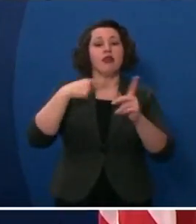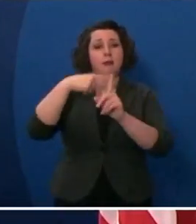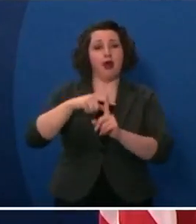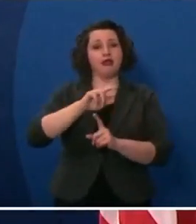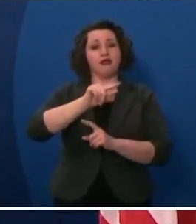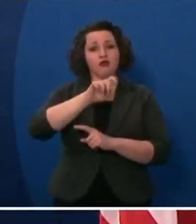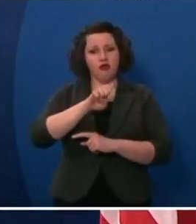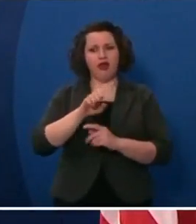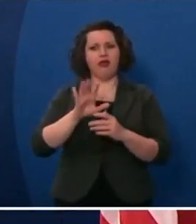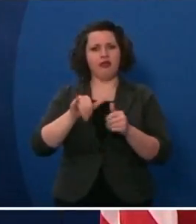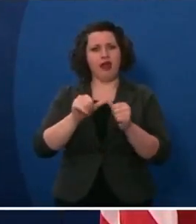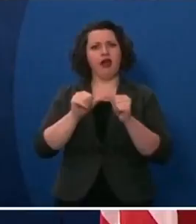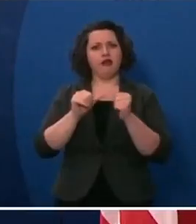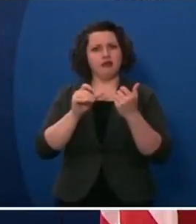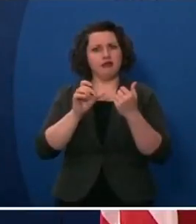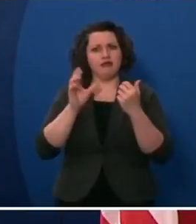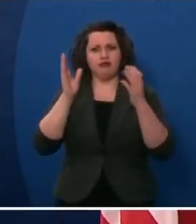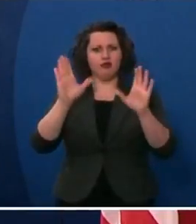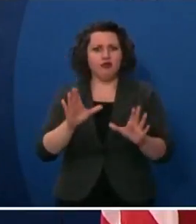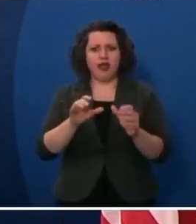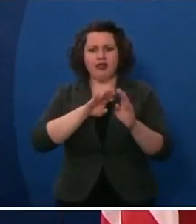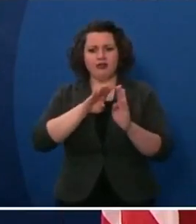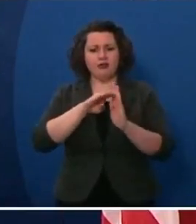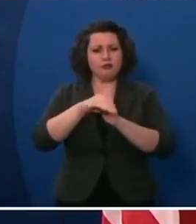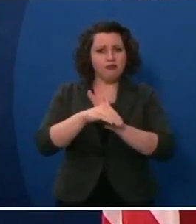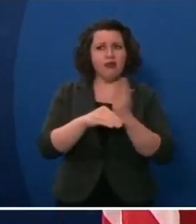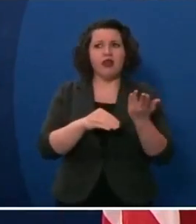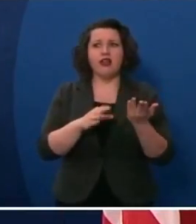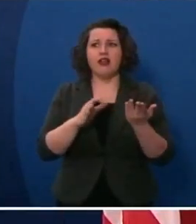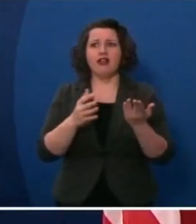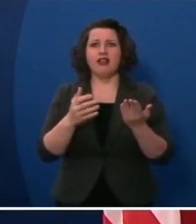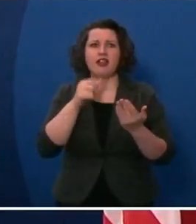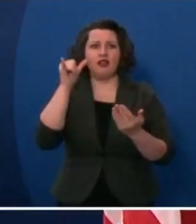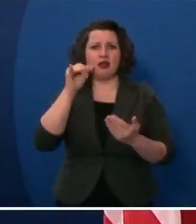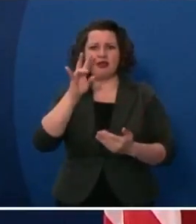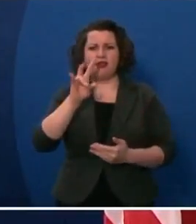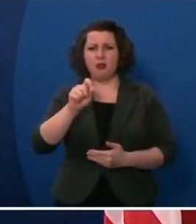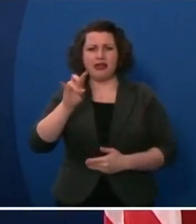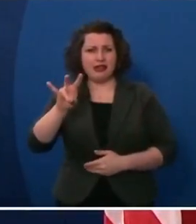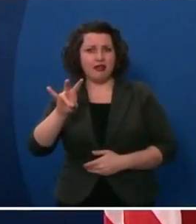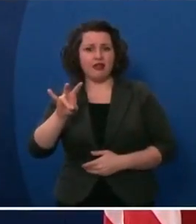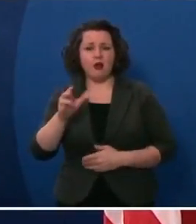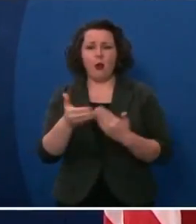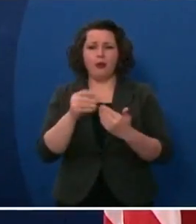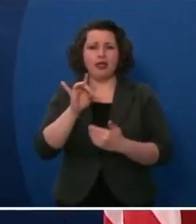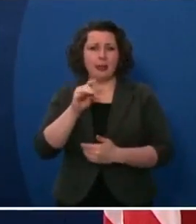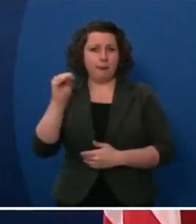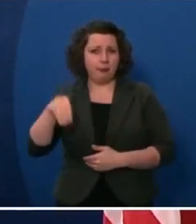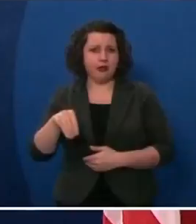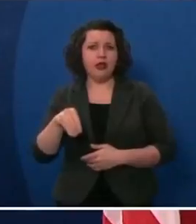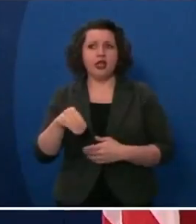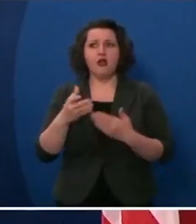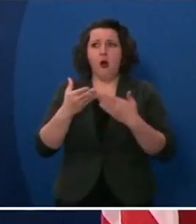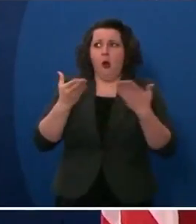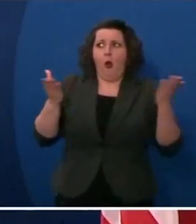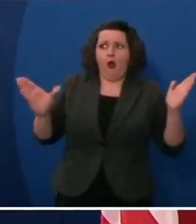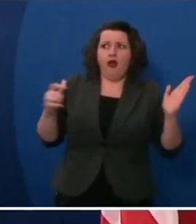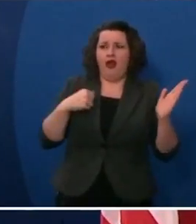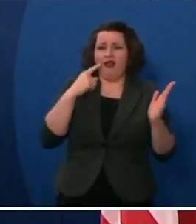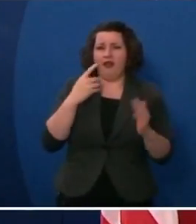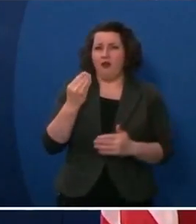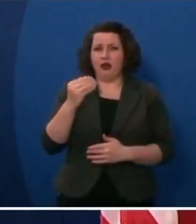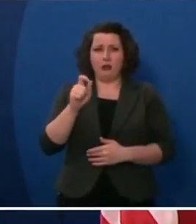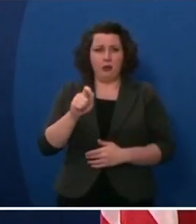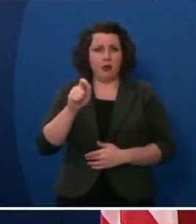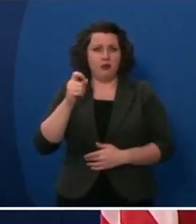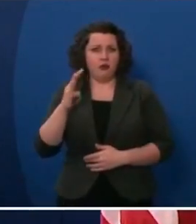to go down, and that's great. Yesterday, I think it was, what, 7.7 or almost 8% overall. It's like 14.1%,